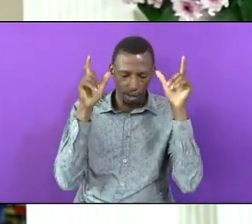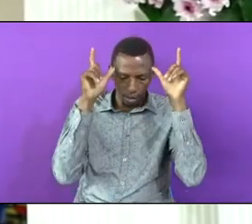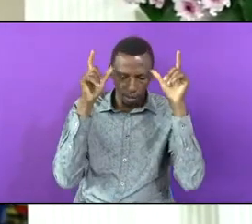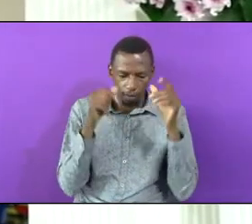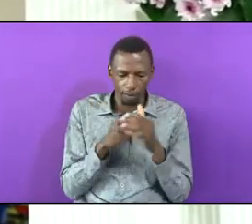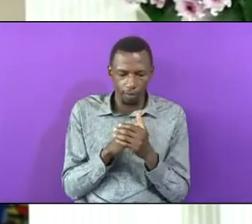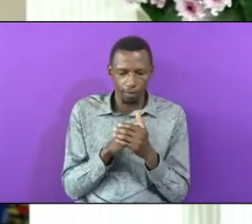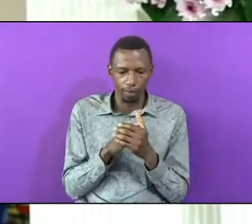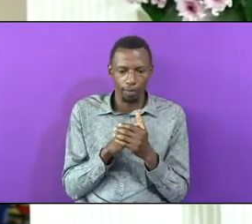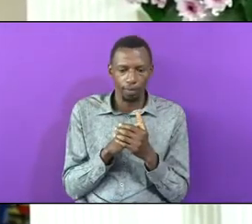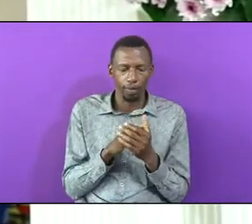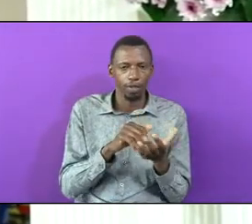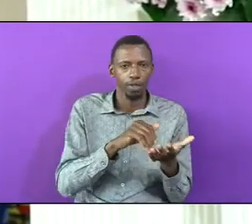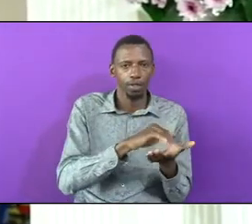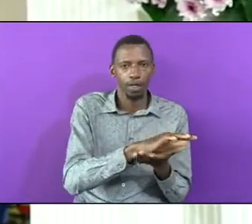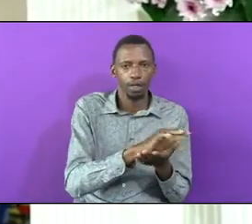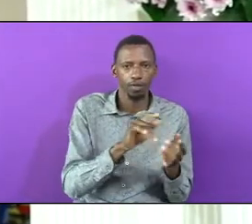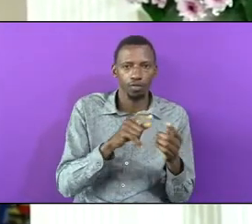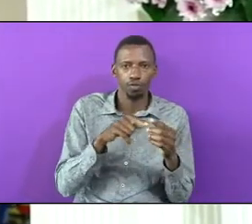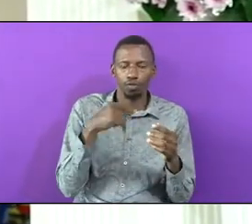To Send Them To Isau